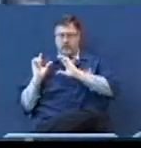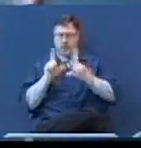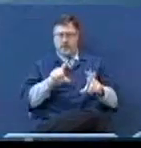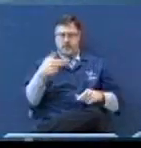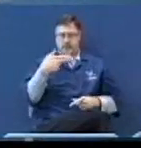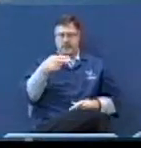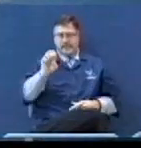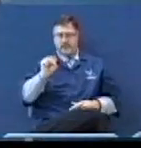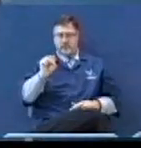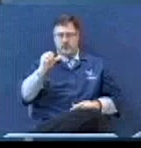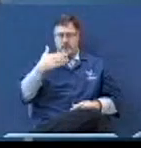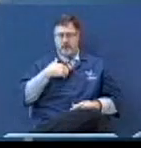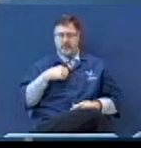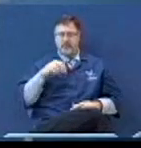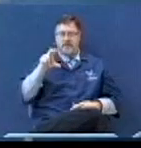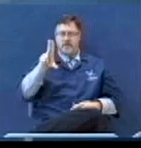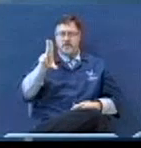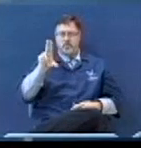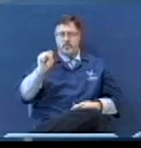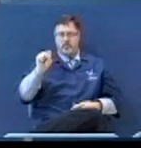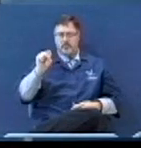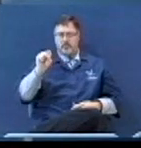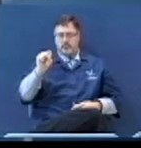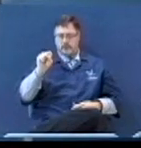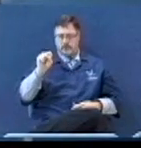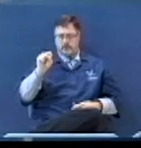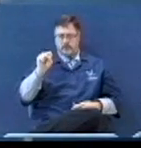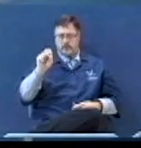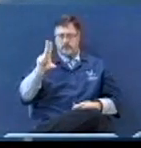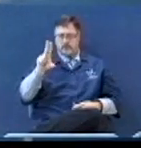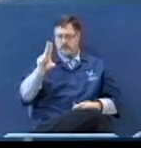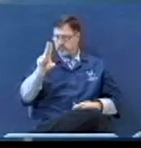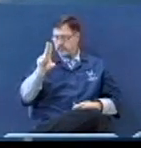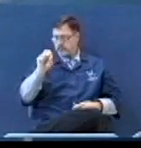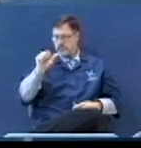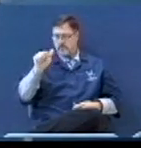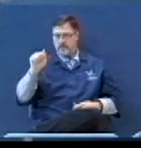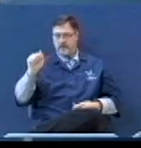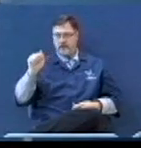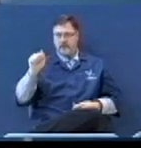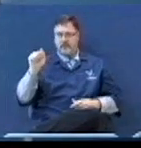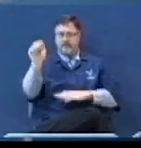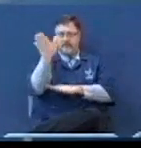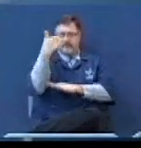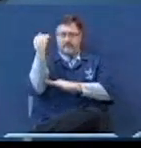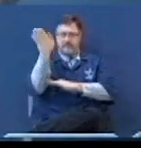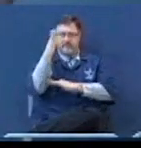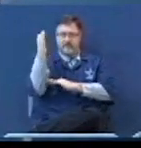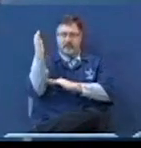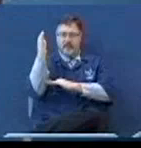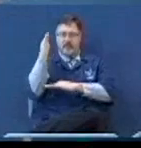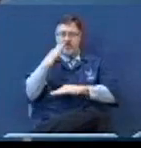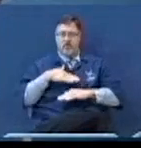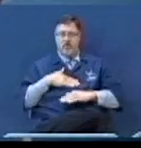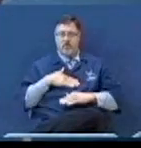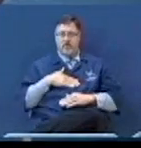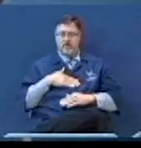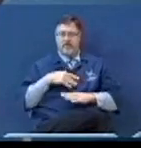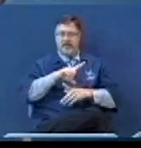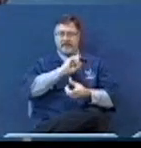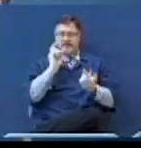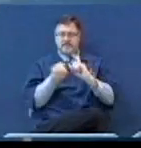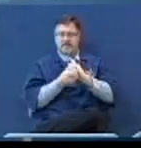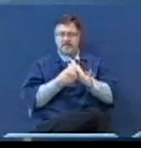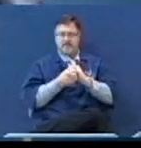and had a United States flag on them and made to turn it around